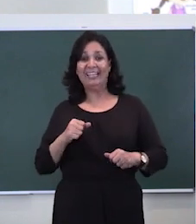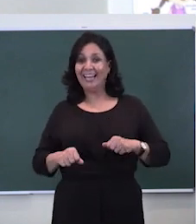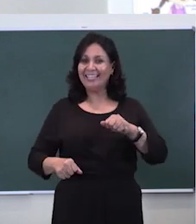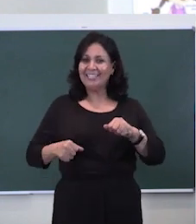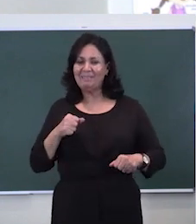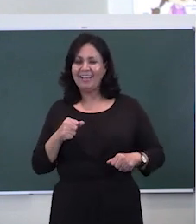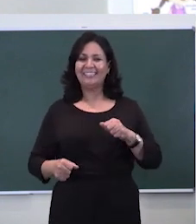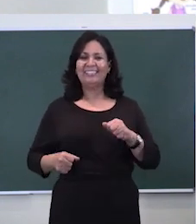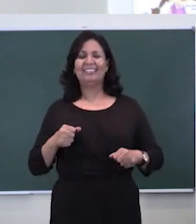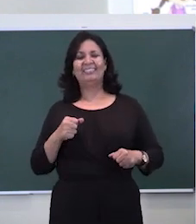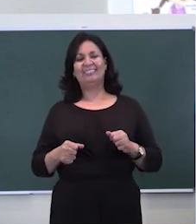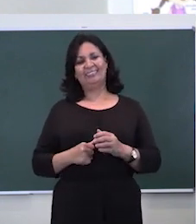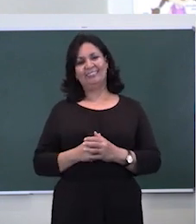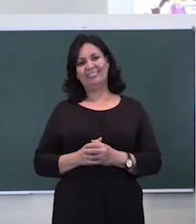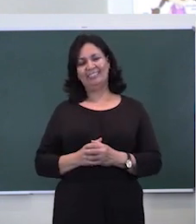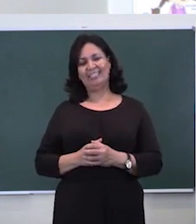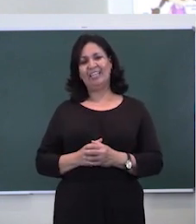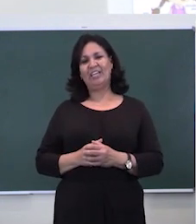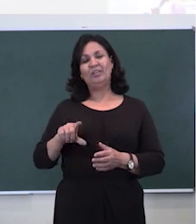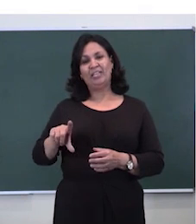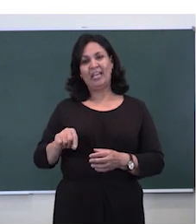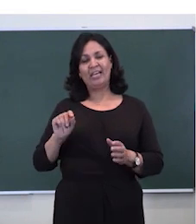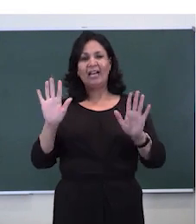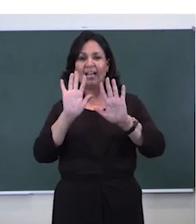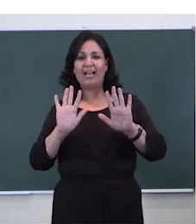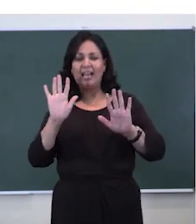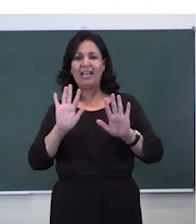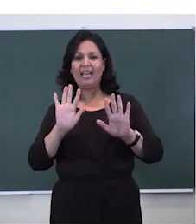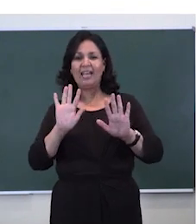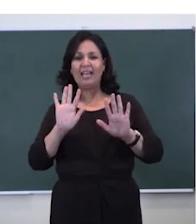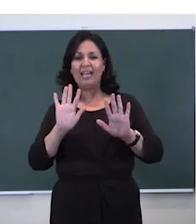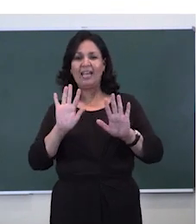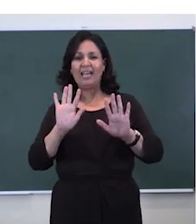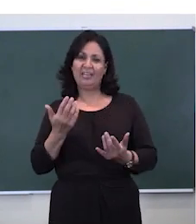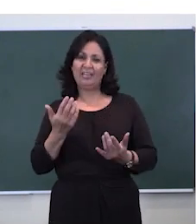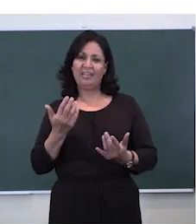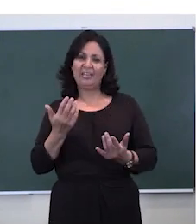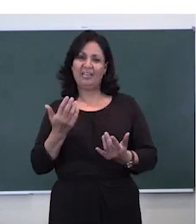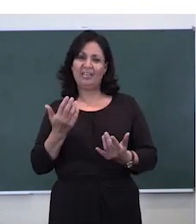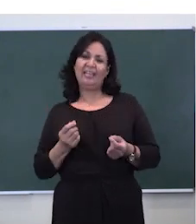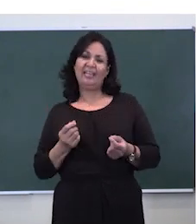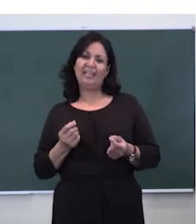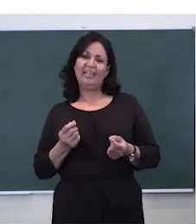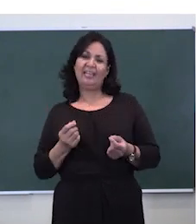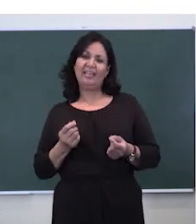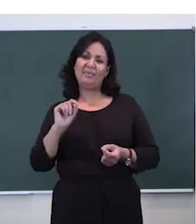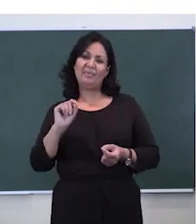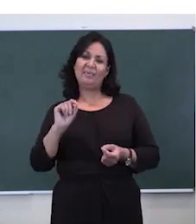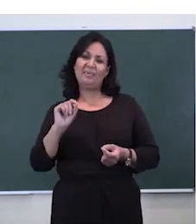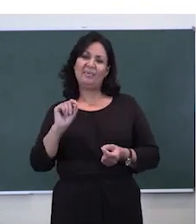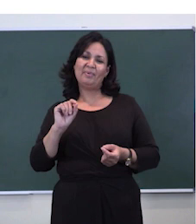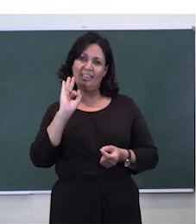So you are going to take your color green and you are going to write the number three in the box next to the picture.